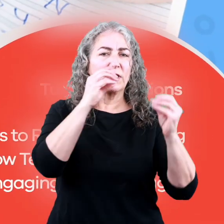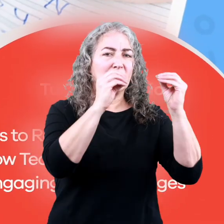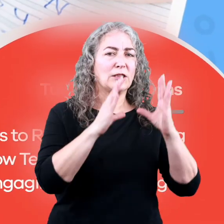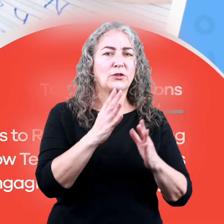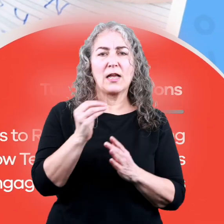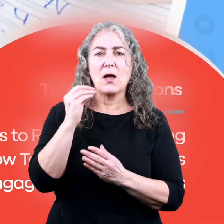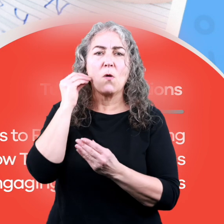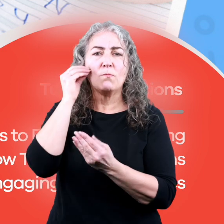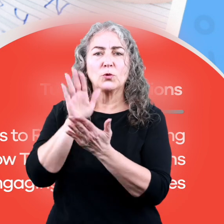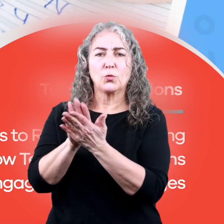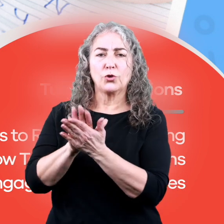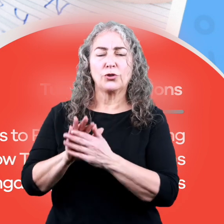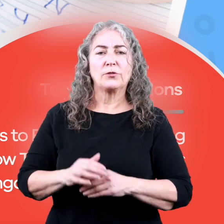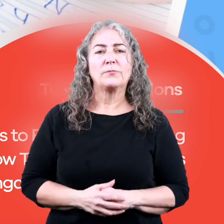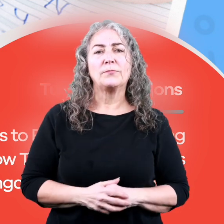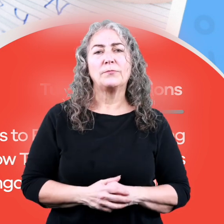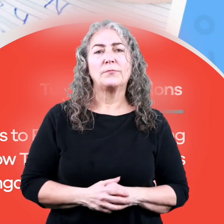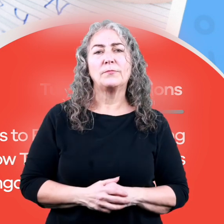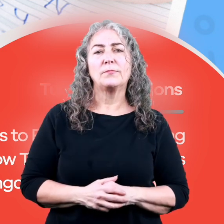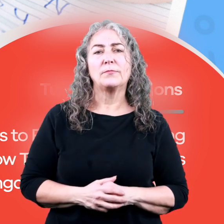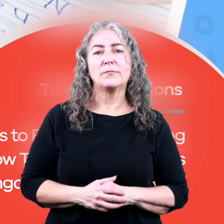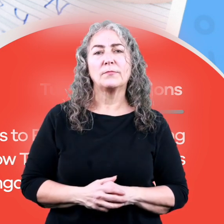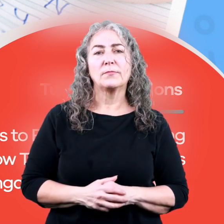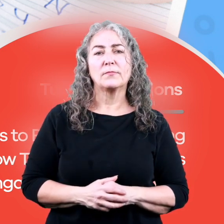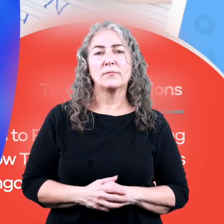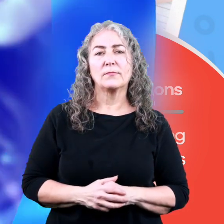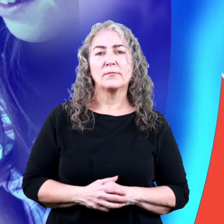for teachers and homeschoolers.